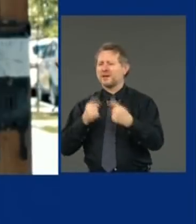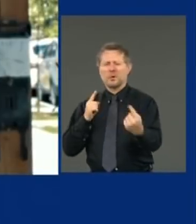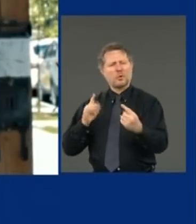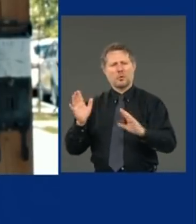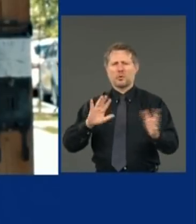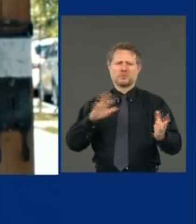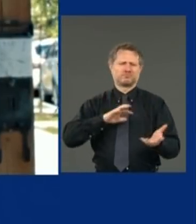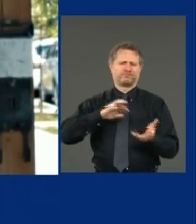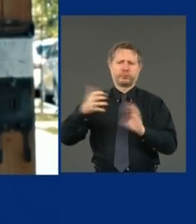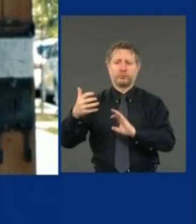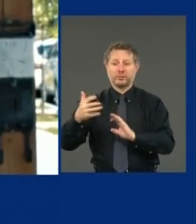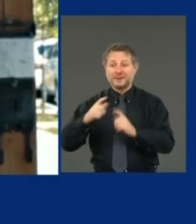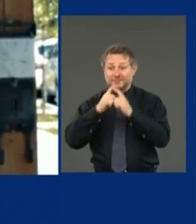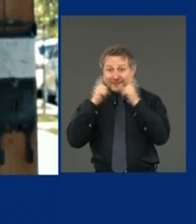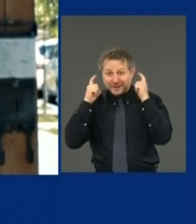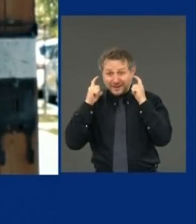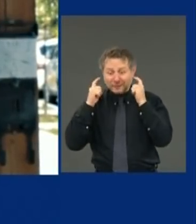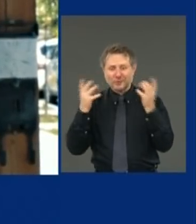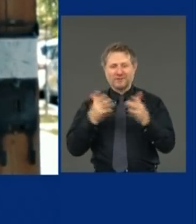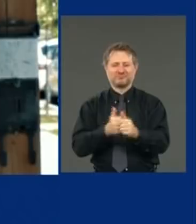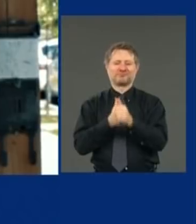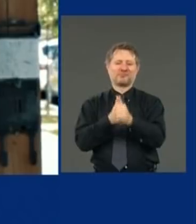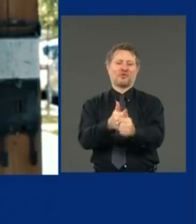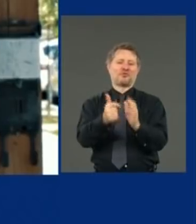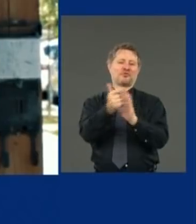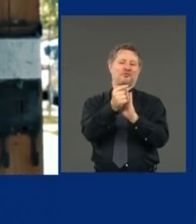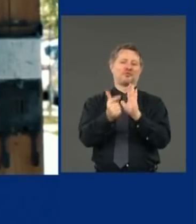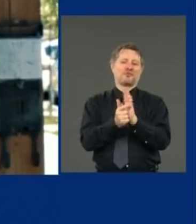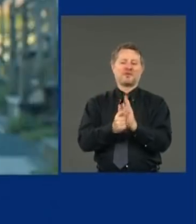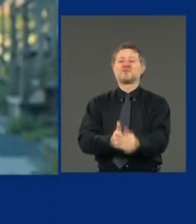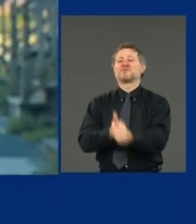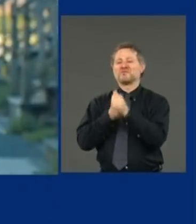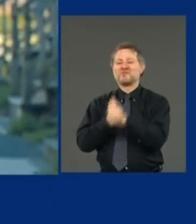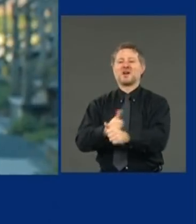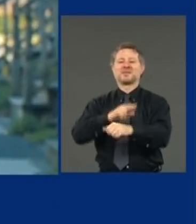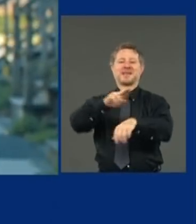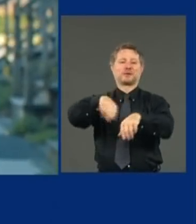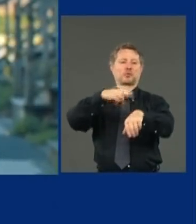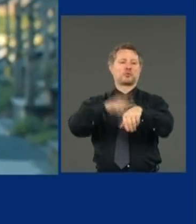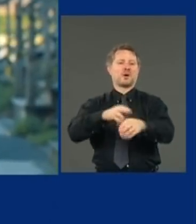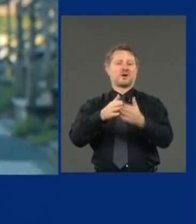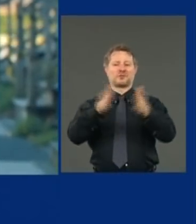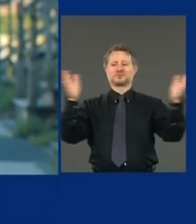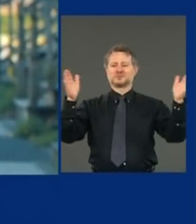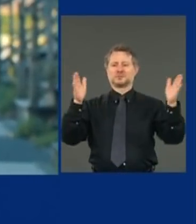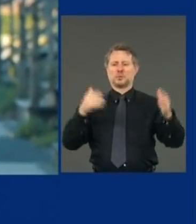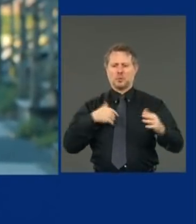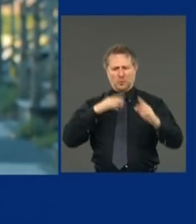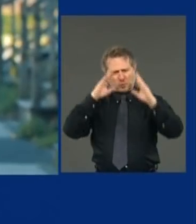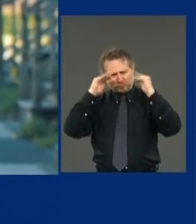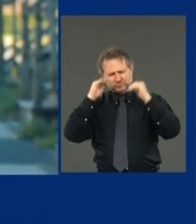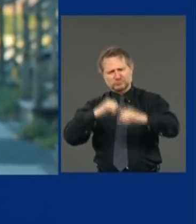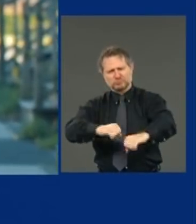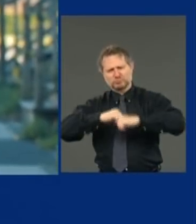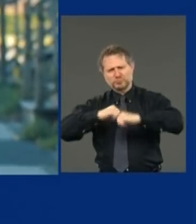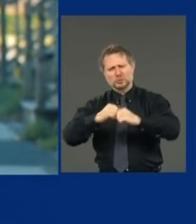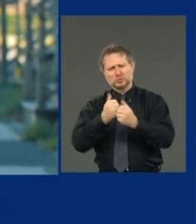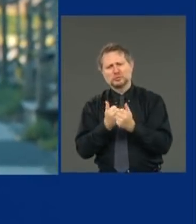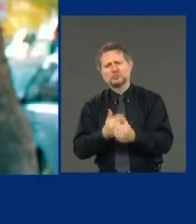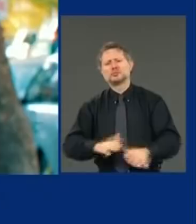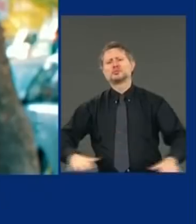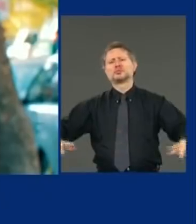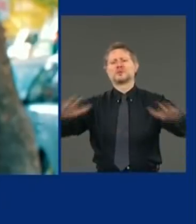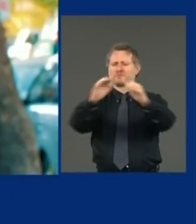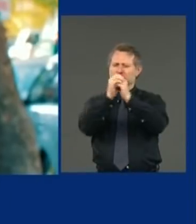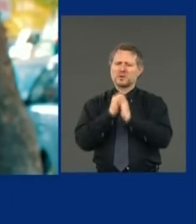mask up not just to obey the law, but to obey the laws of nature. We hope for immunity in our community. We pray for normality